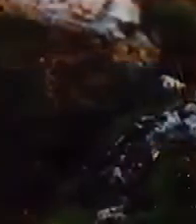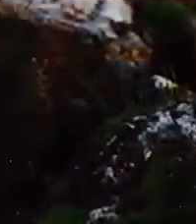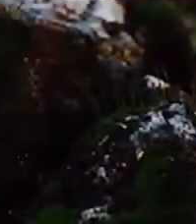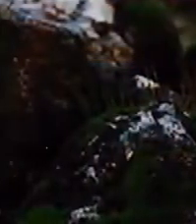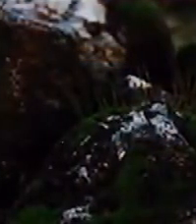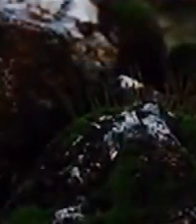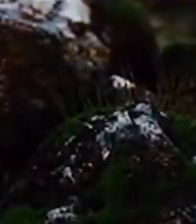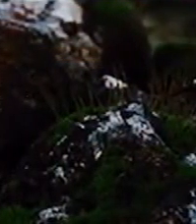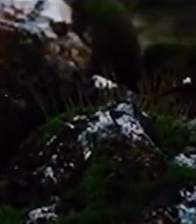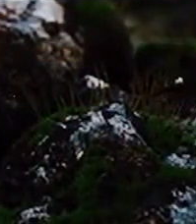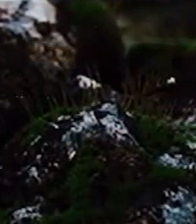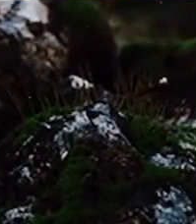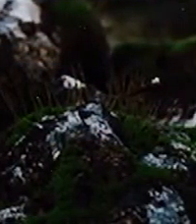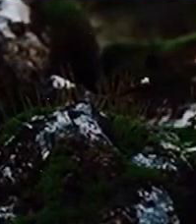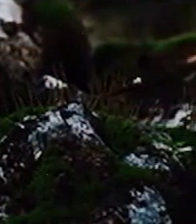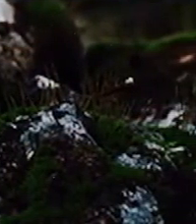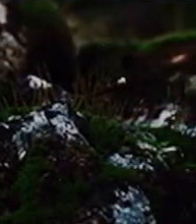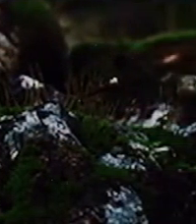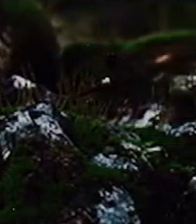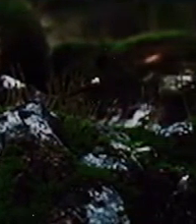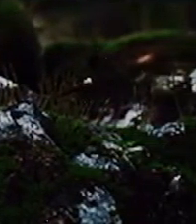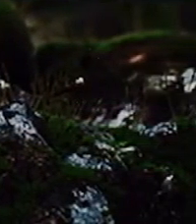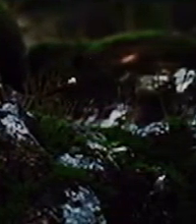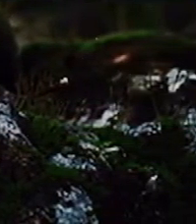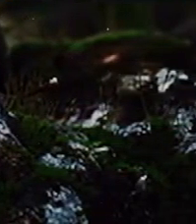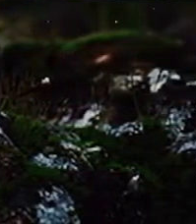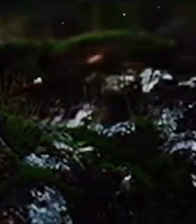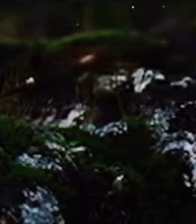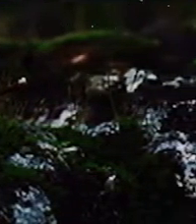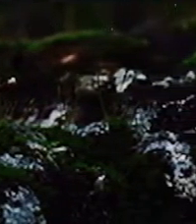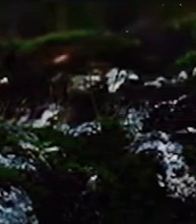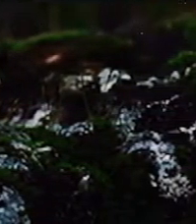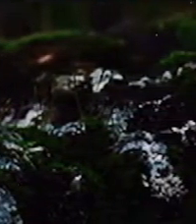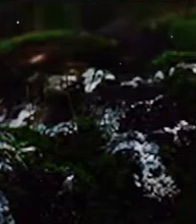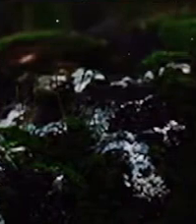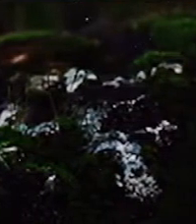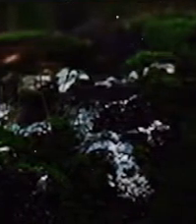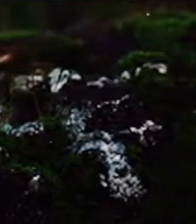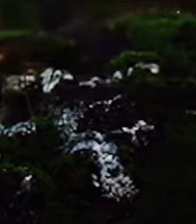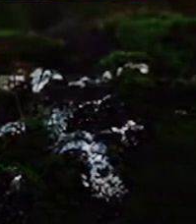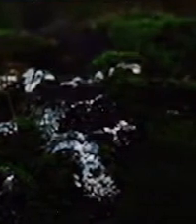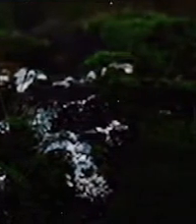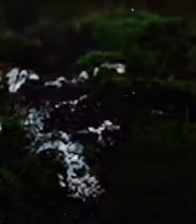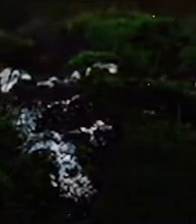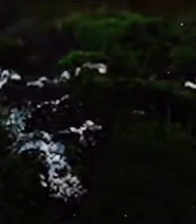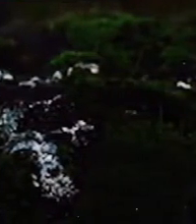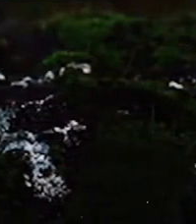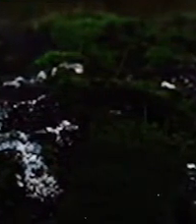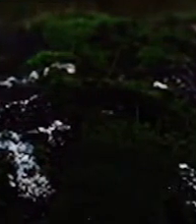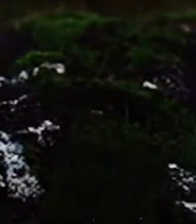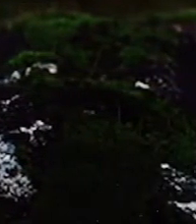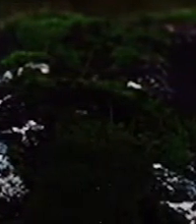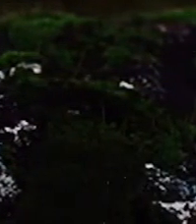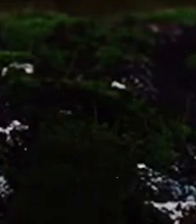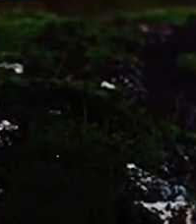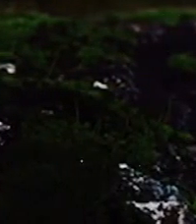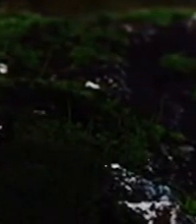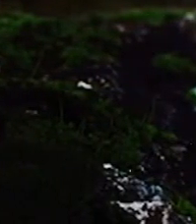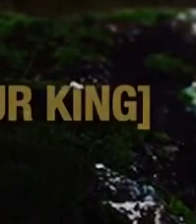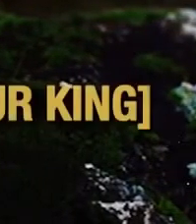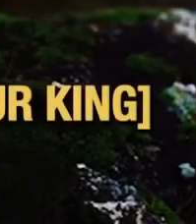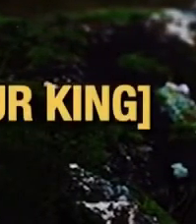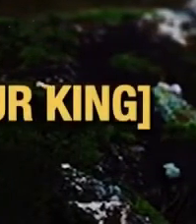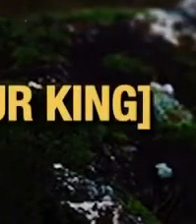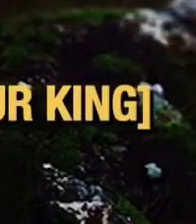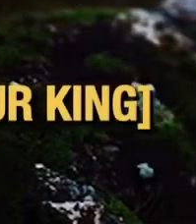will see the King of glory The King of glory We see Jesus Christ our